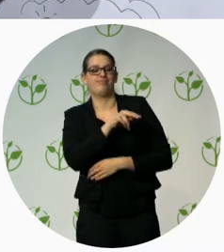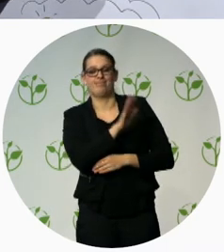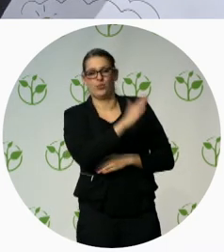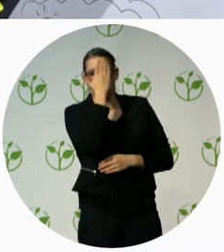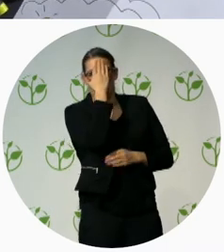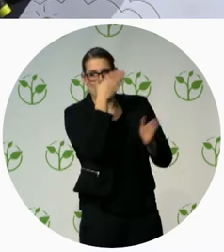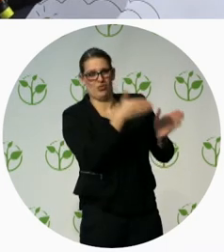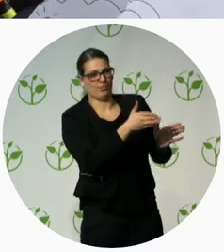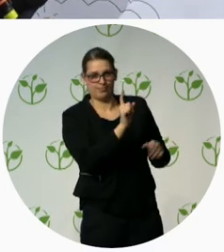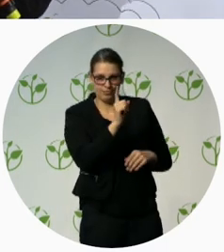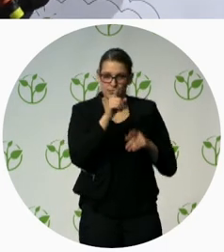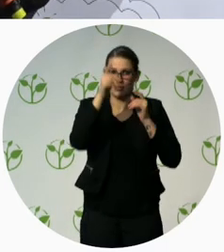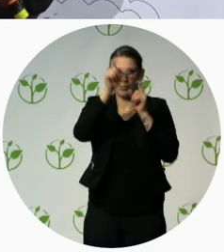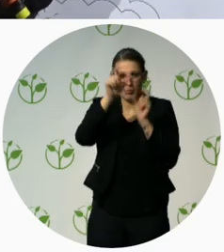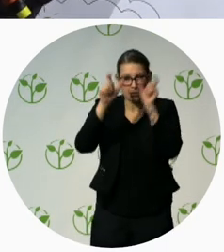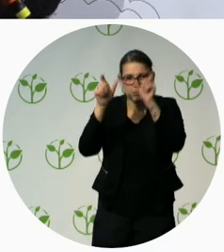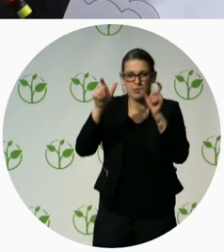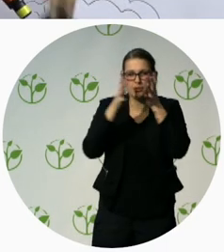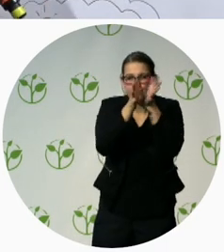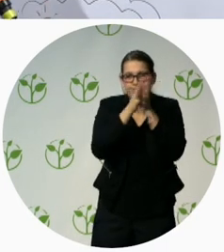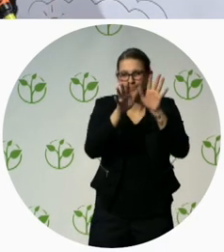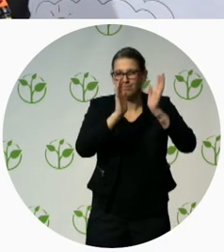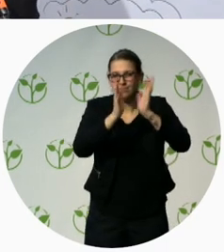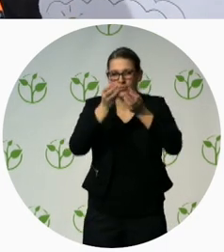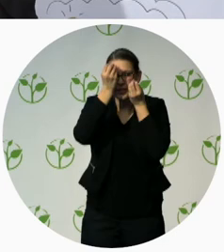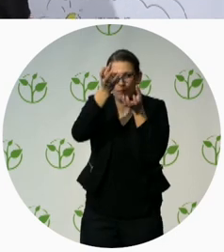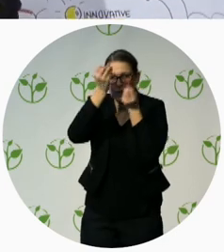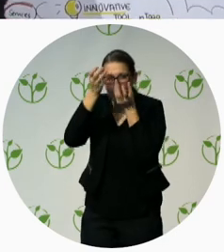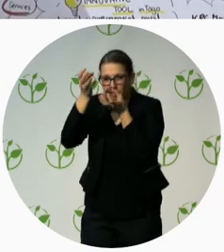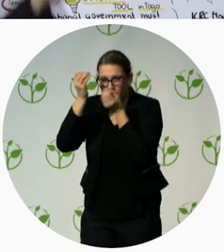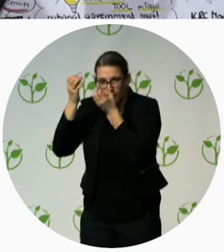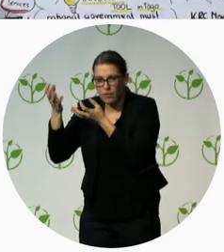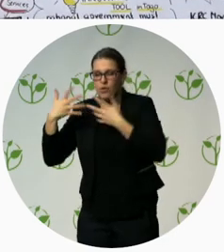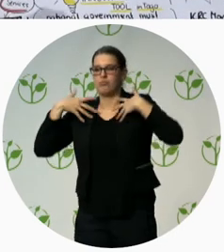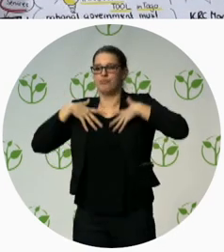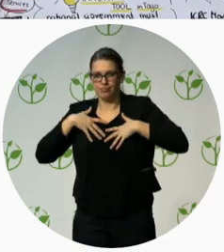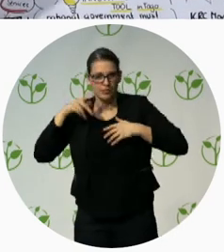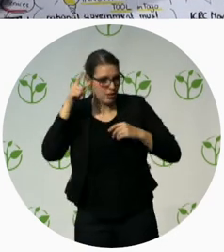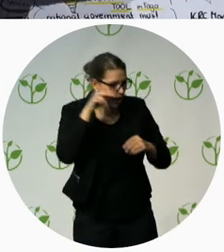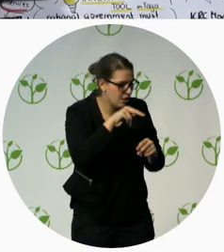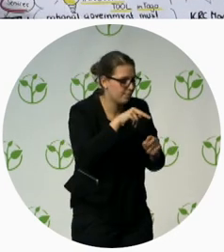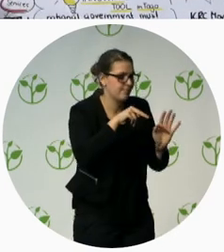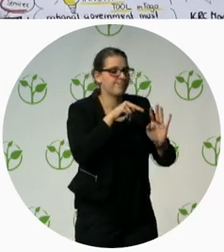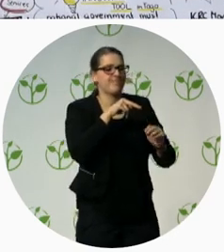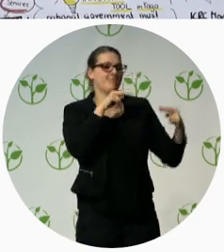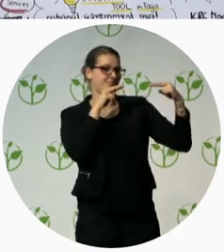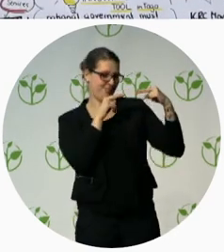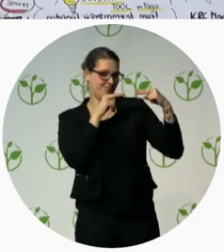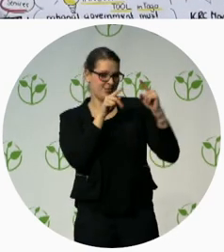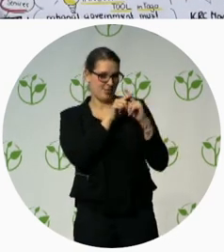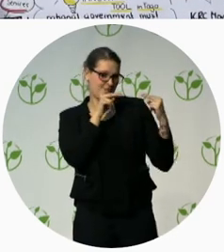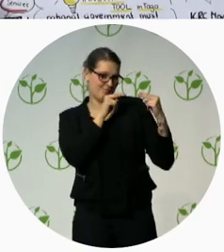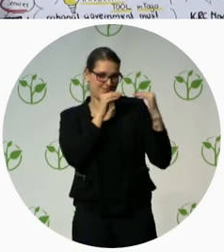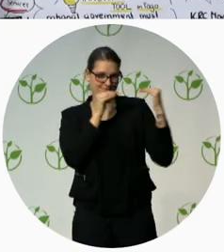these key informants are trained so that they can identify children in need and then those children can get